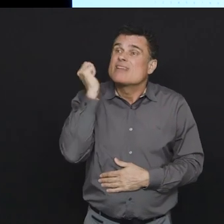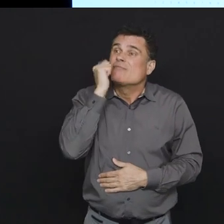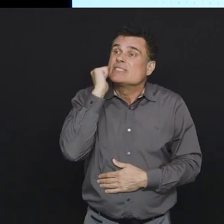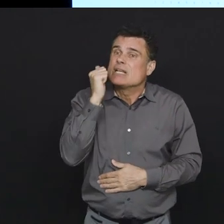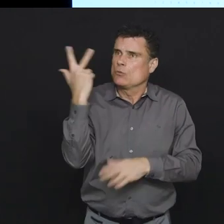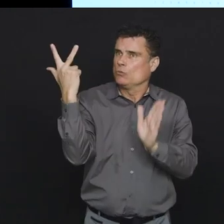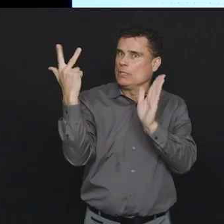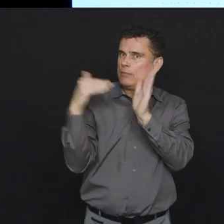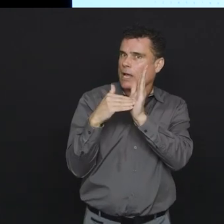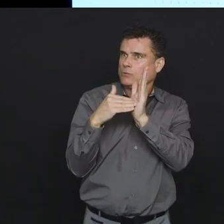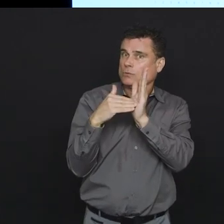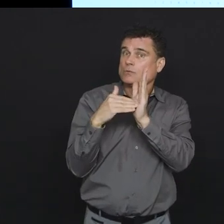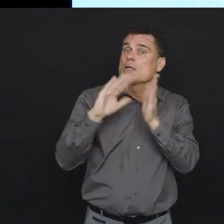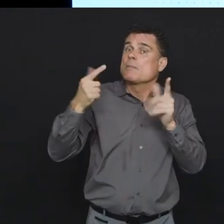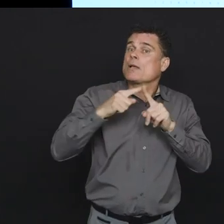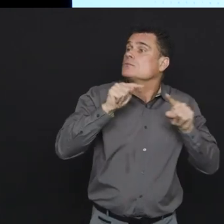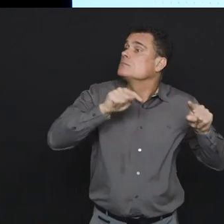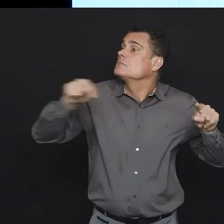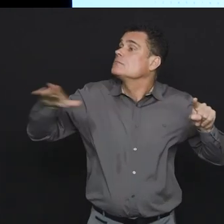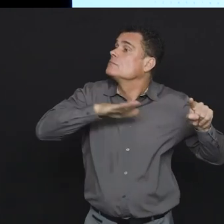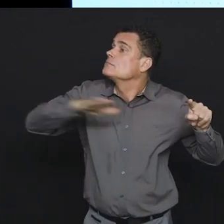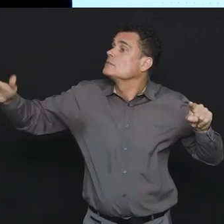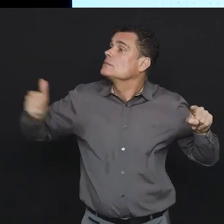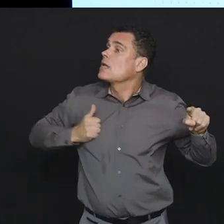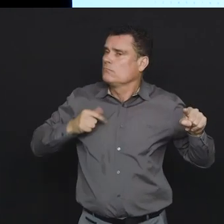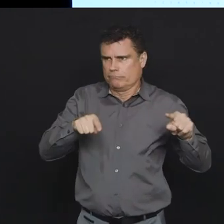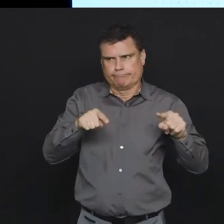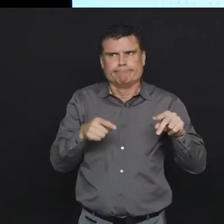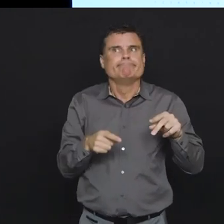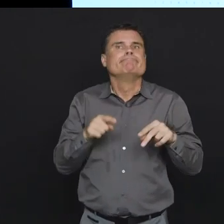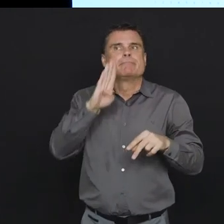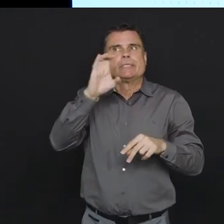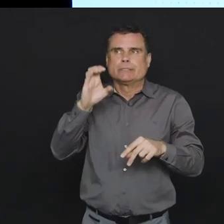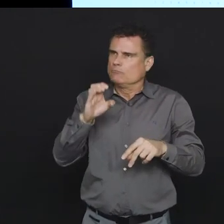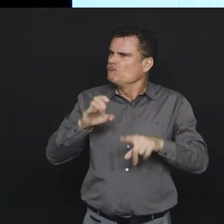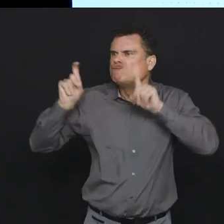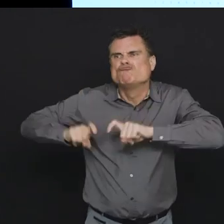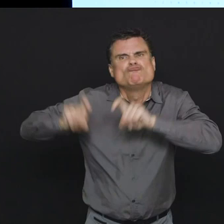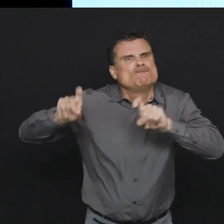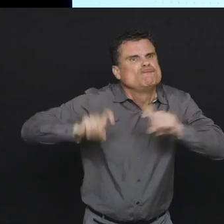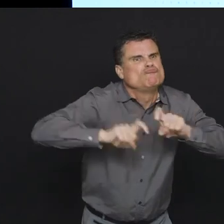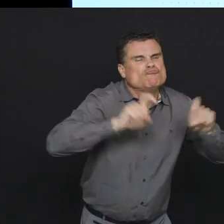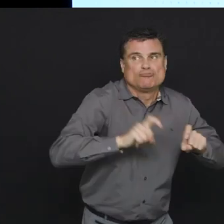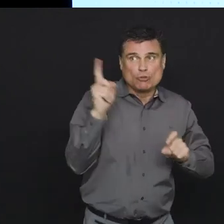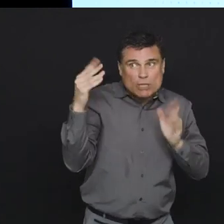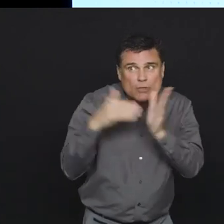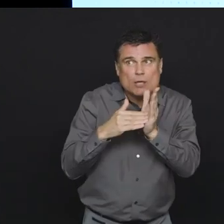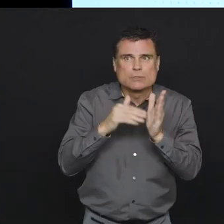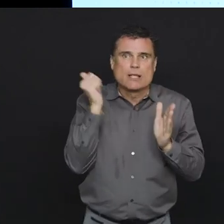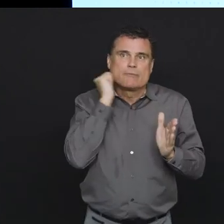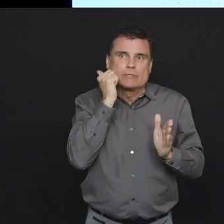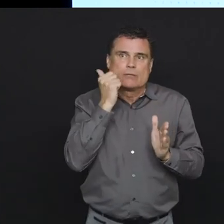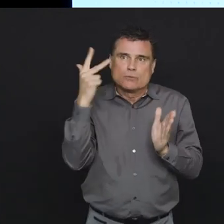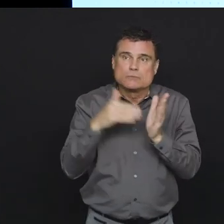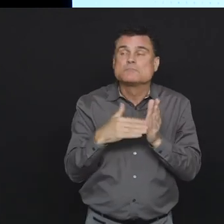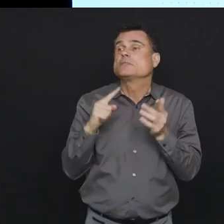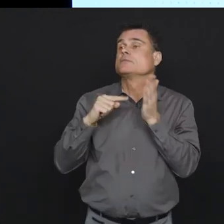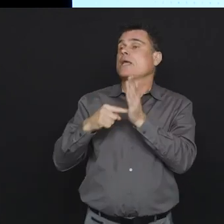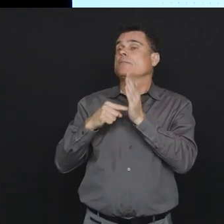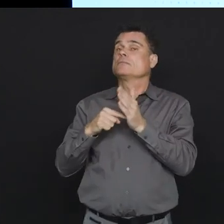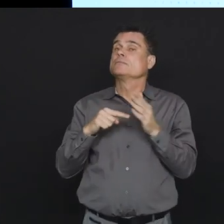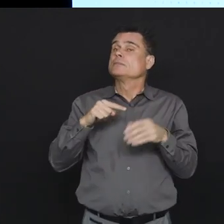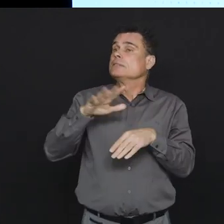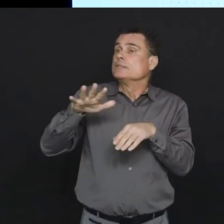more than many other jurisdictions and and actually comparable to what we saw with a testing strategy